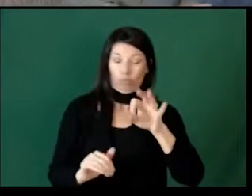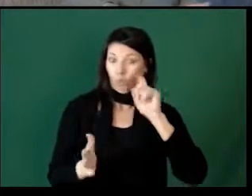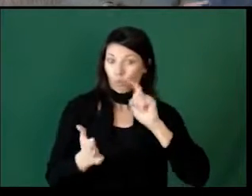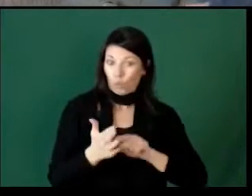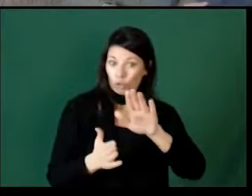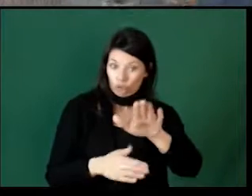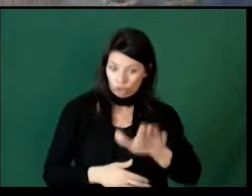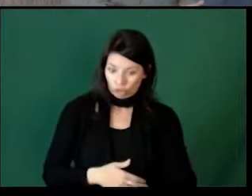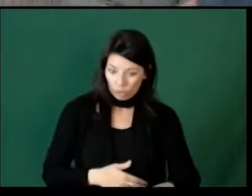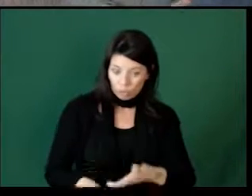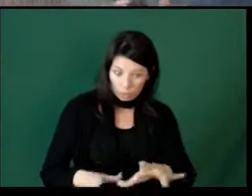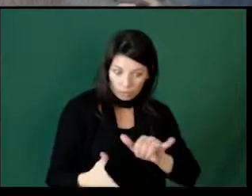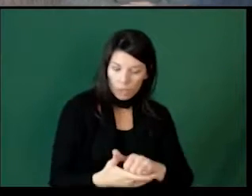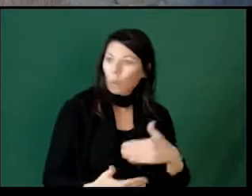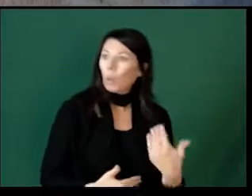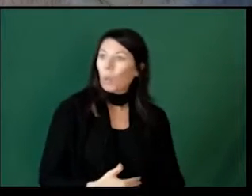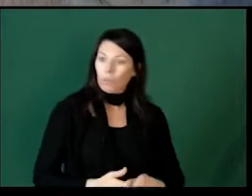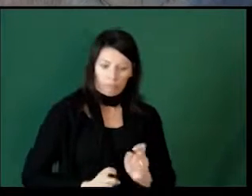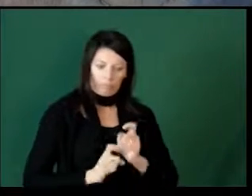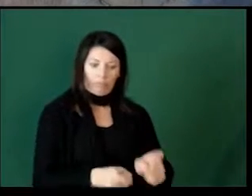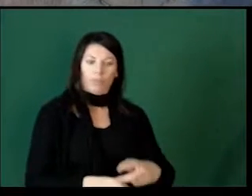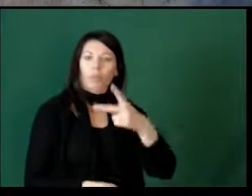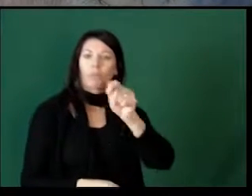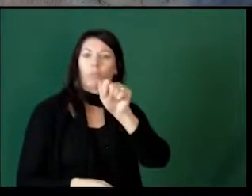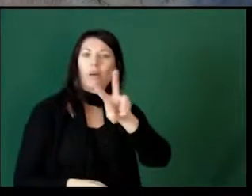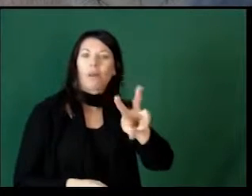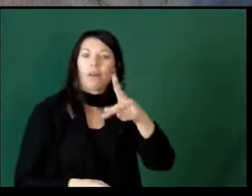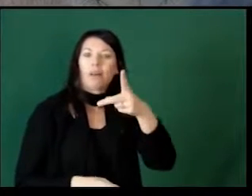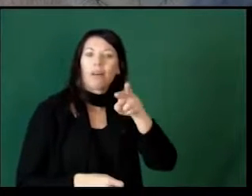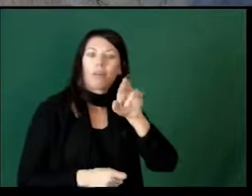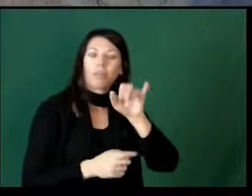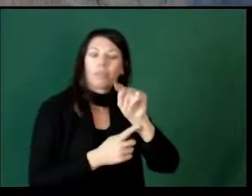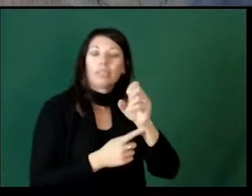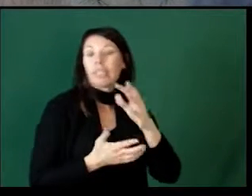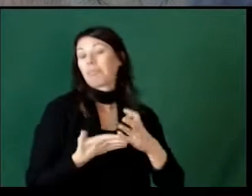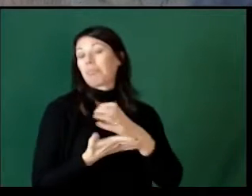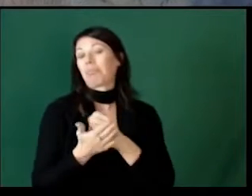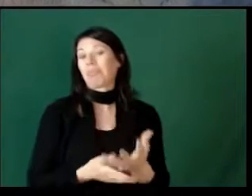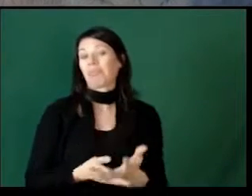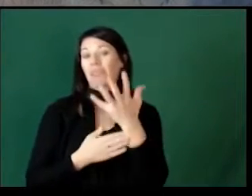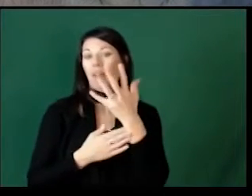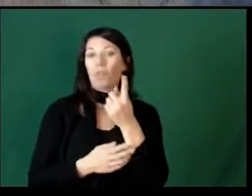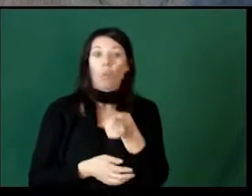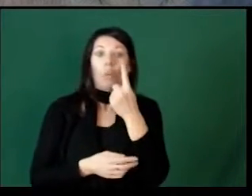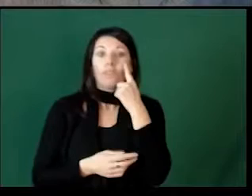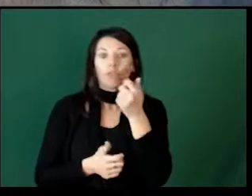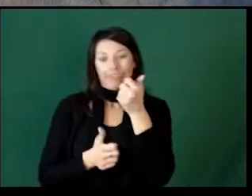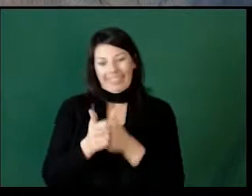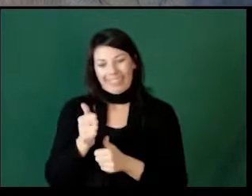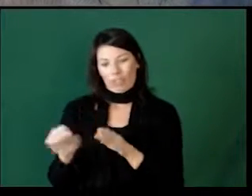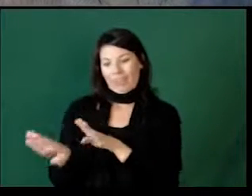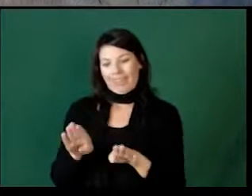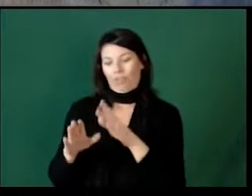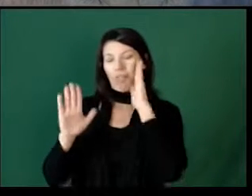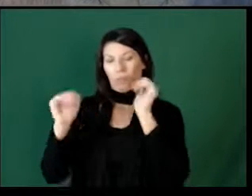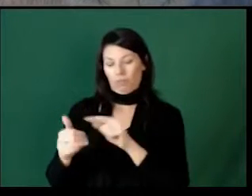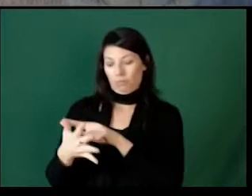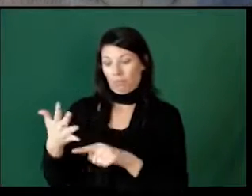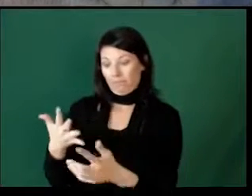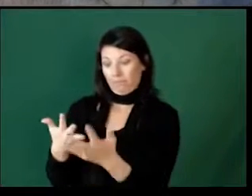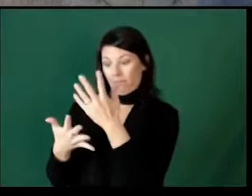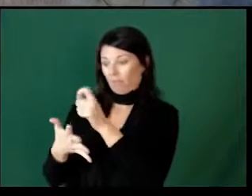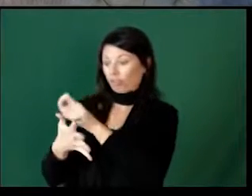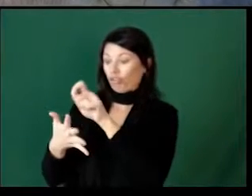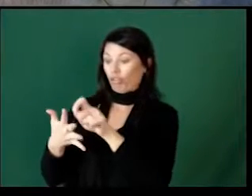when the child shows you or demonstrates those things, they can earn those paw prints. When they get five paw prints, one for each behavior expectation,